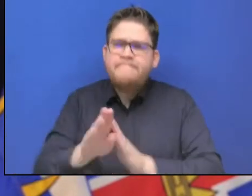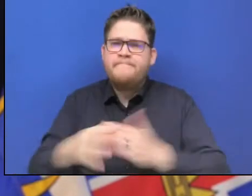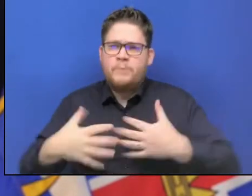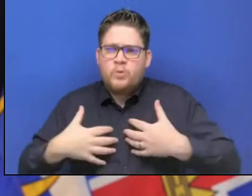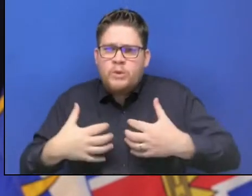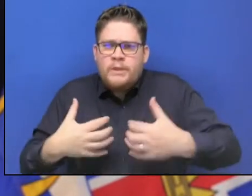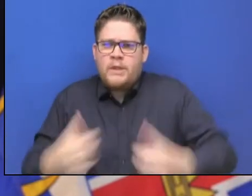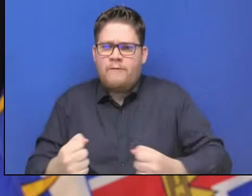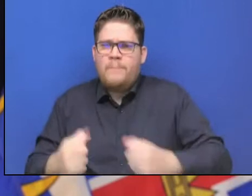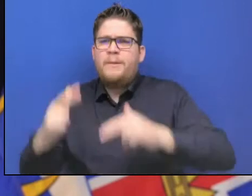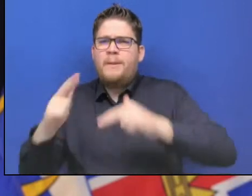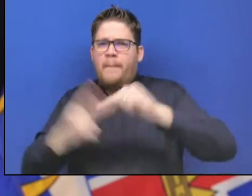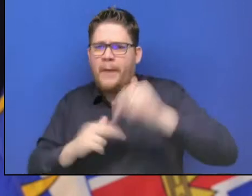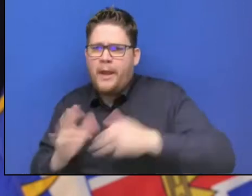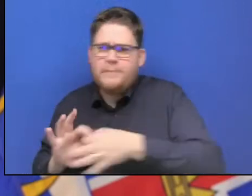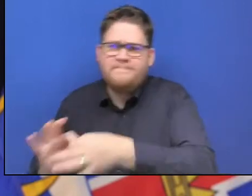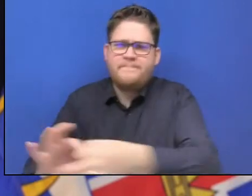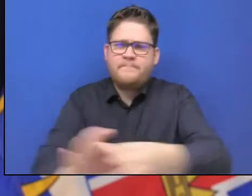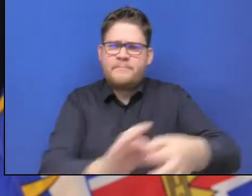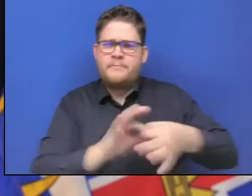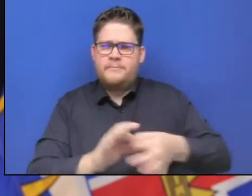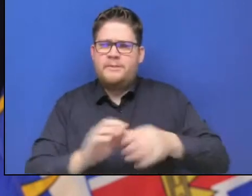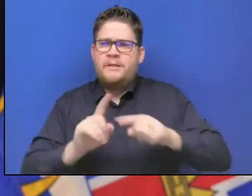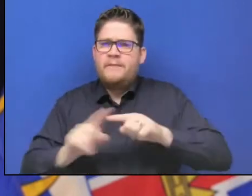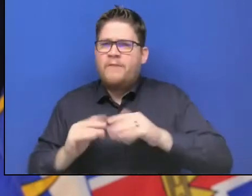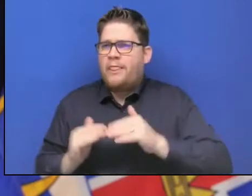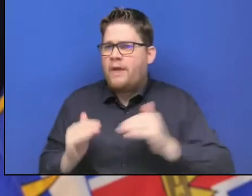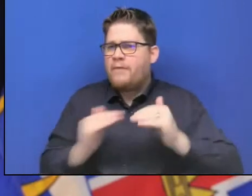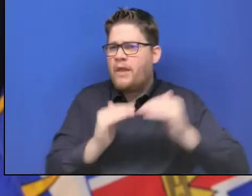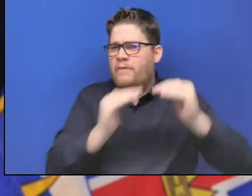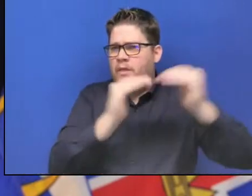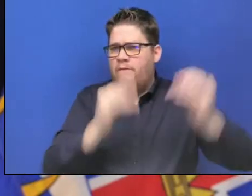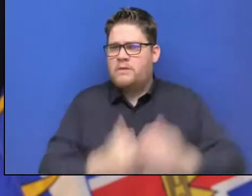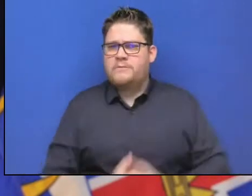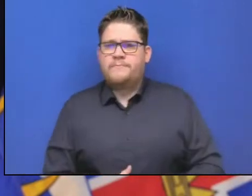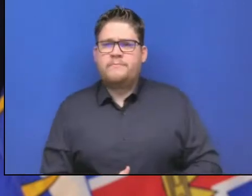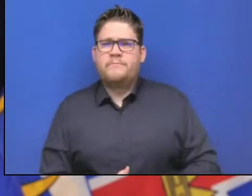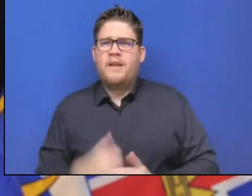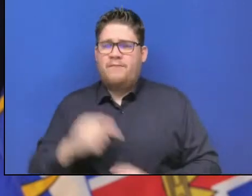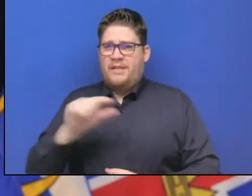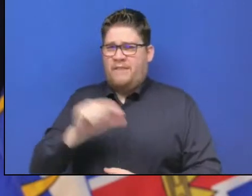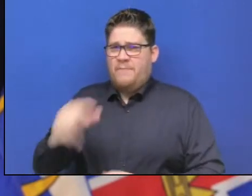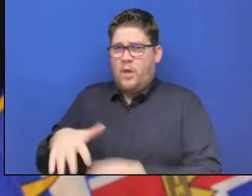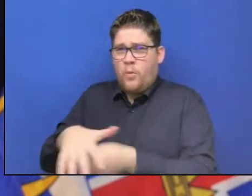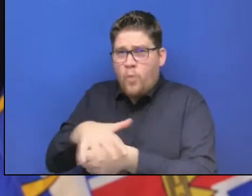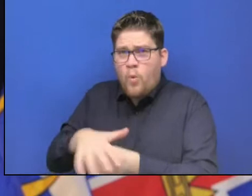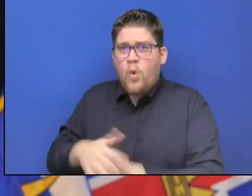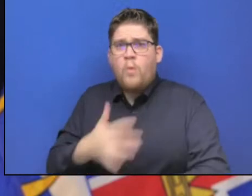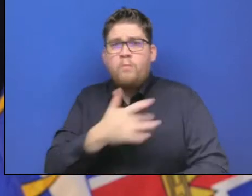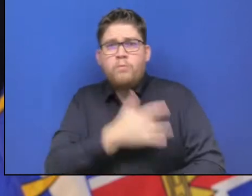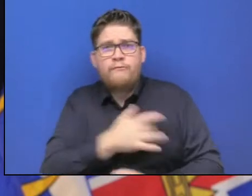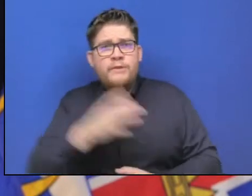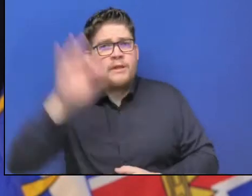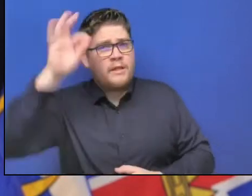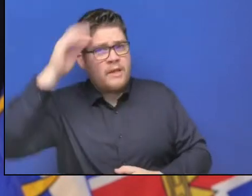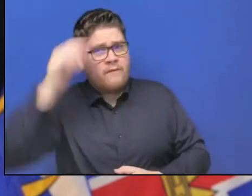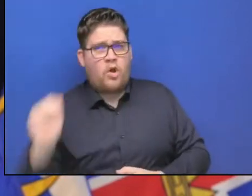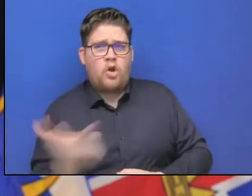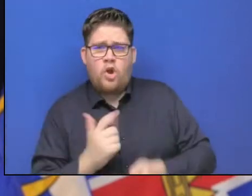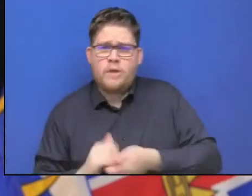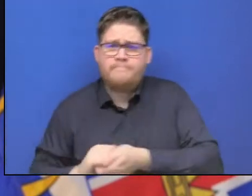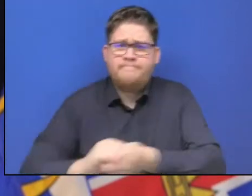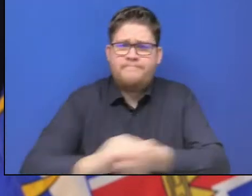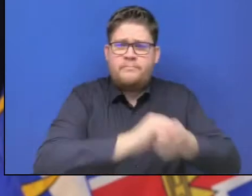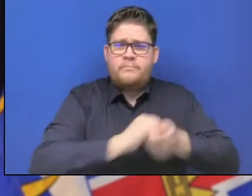engagement from all orders of government. My ministry and I are working alongside our government colleagues and with our federal partners to ensure